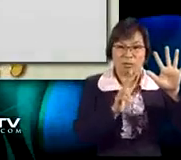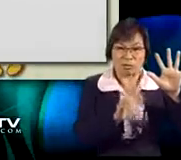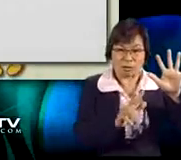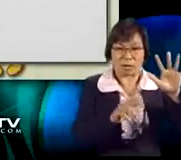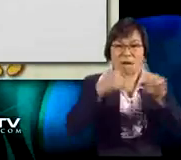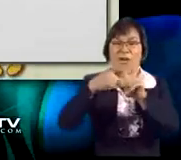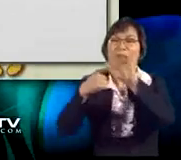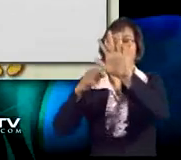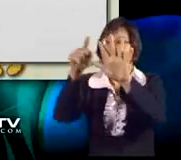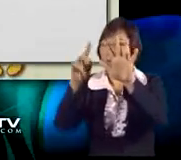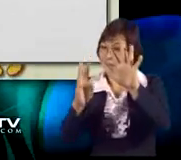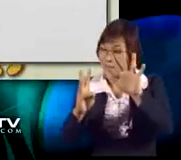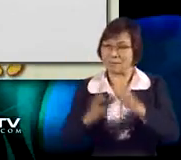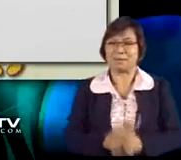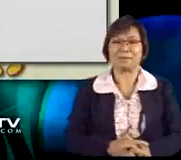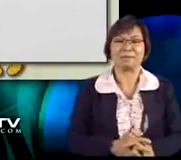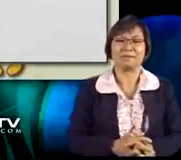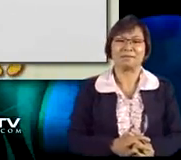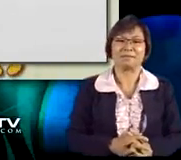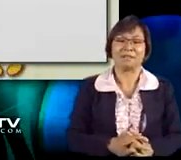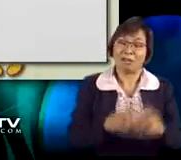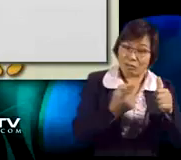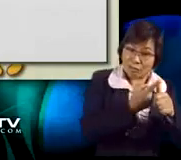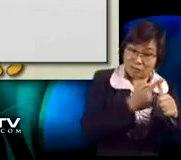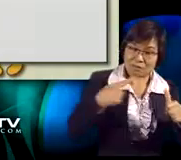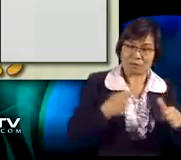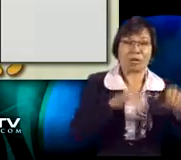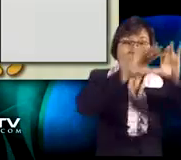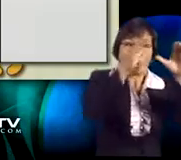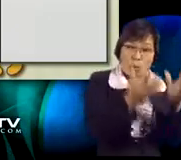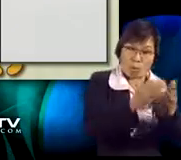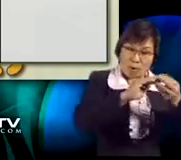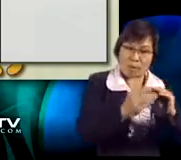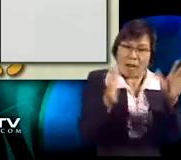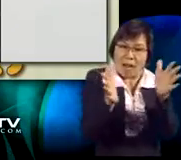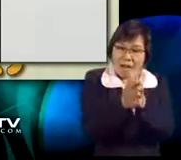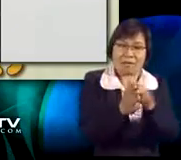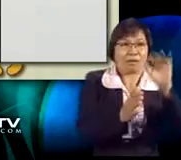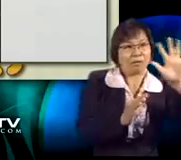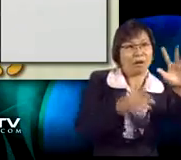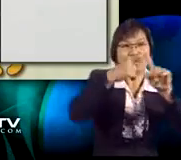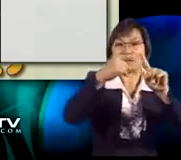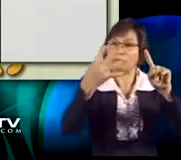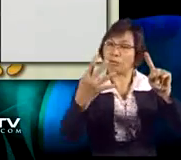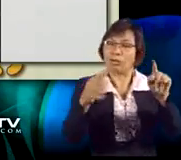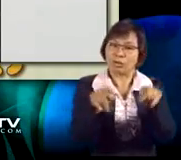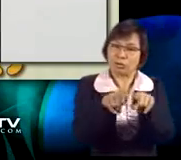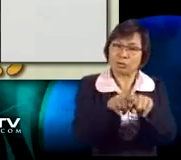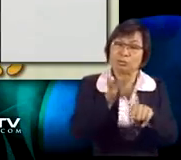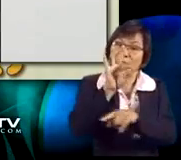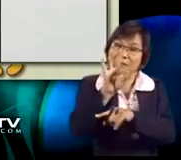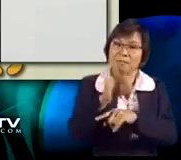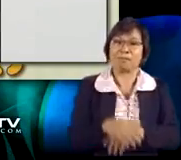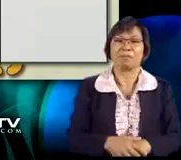5 and 1 third is added to 4 and 1 sixth. First, we add the whole